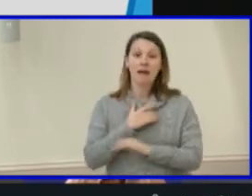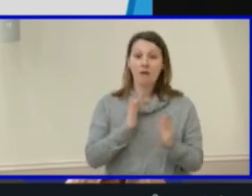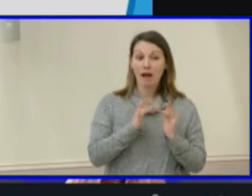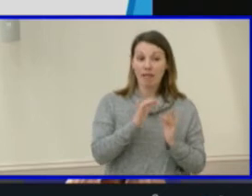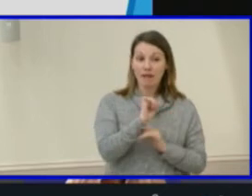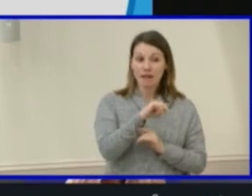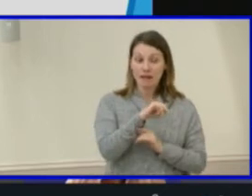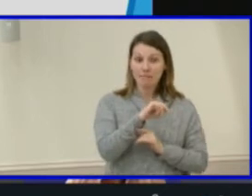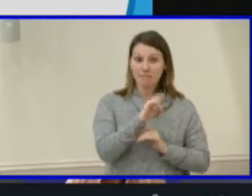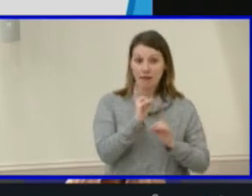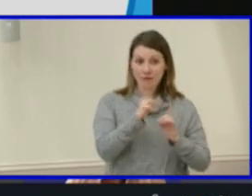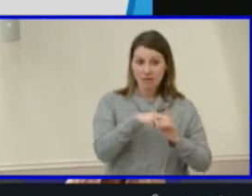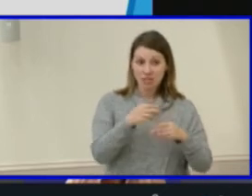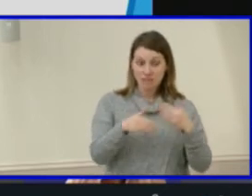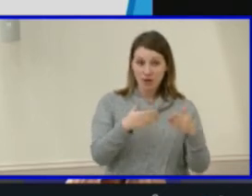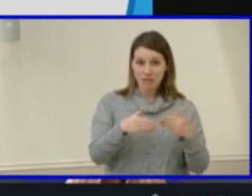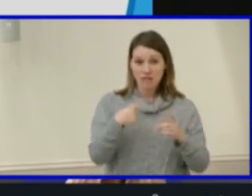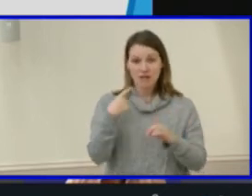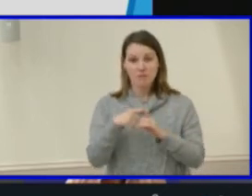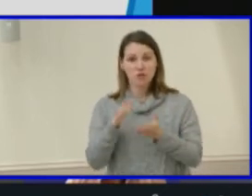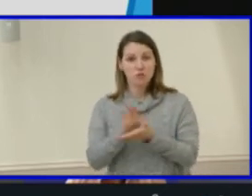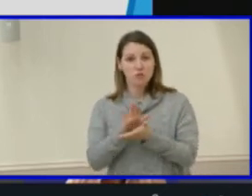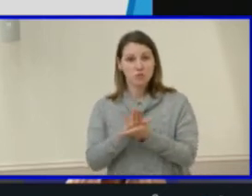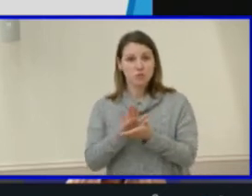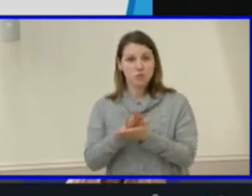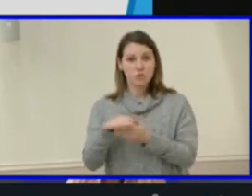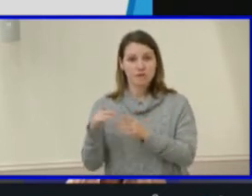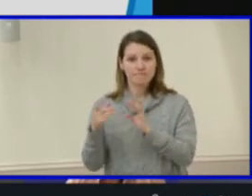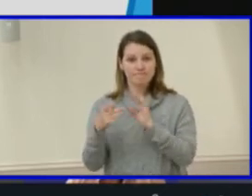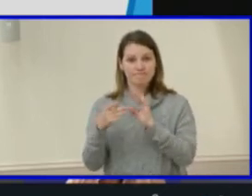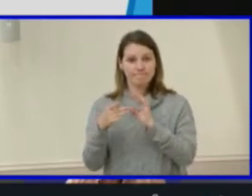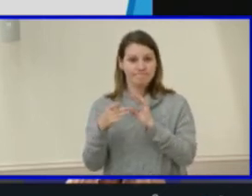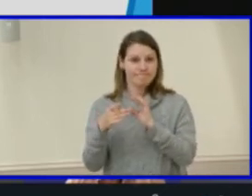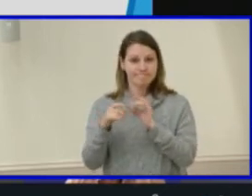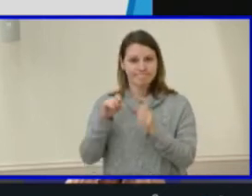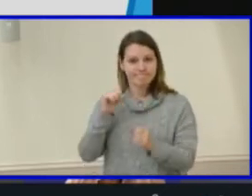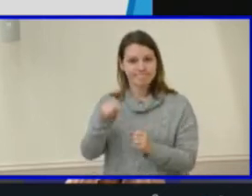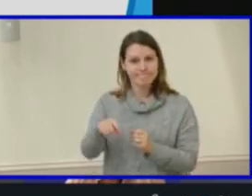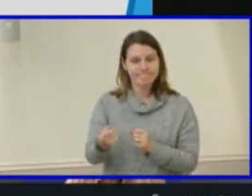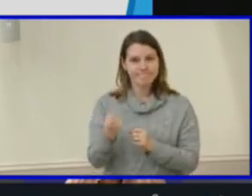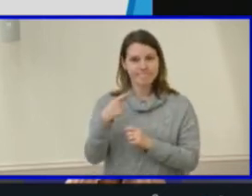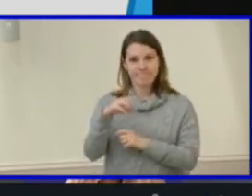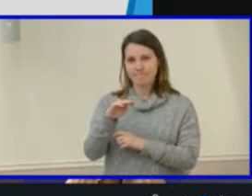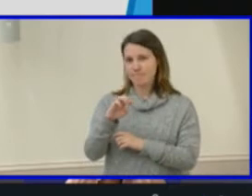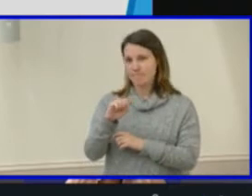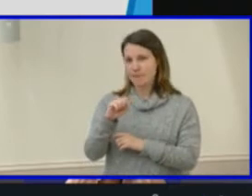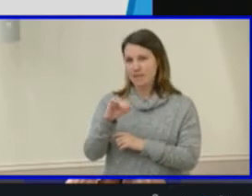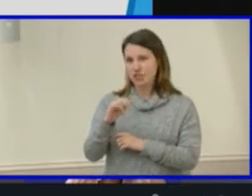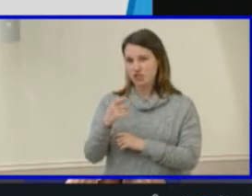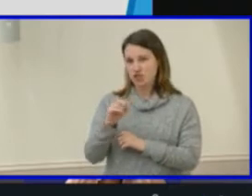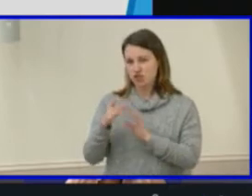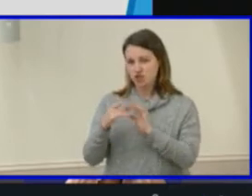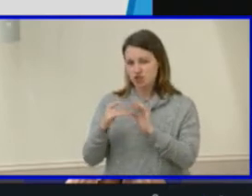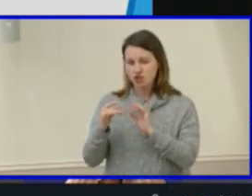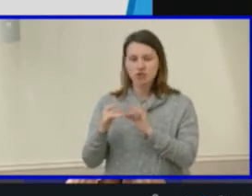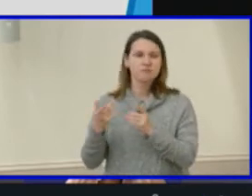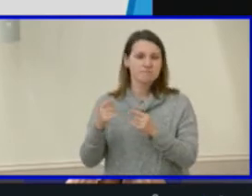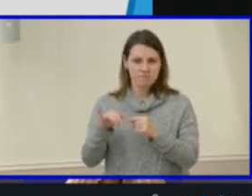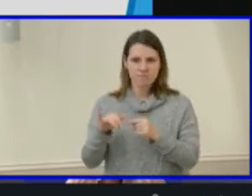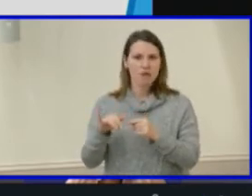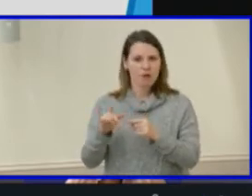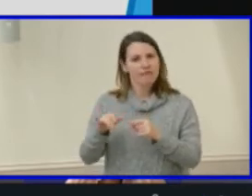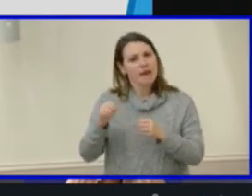process and school messenger communications have streamlined and improved family access to Maggie L. Walker Governor School